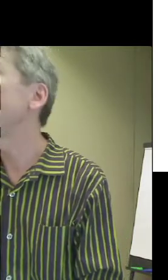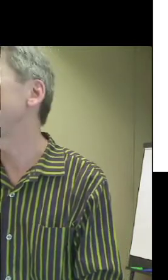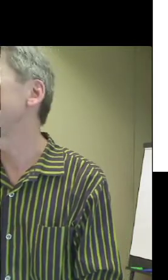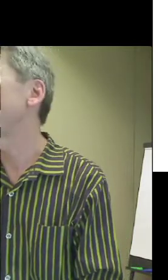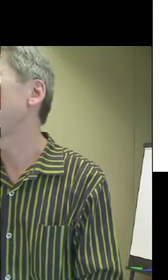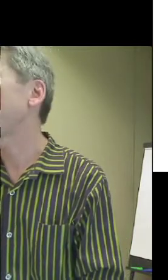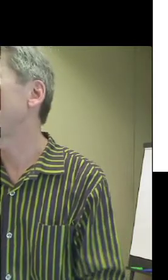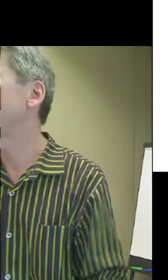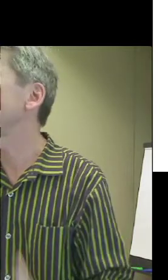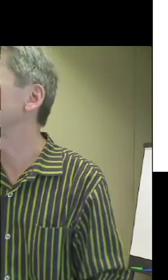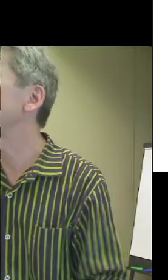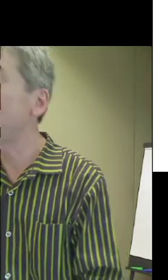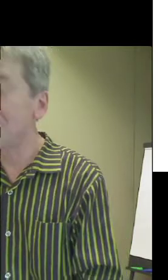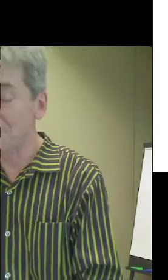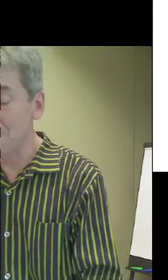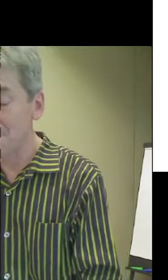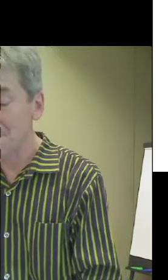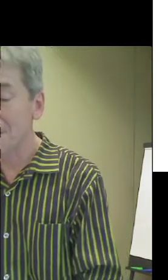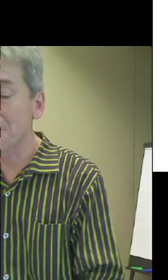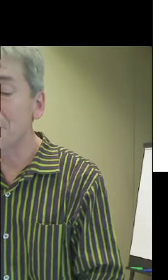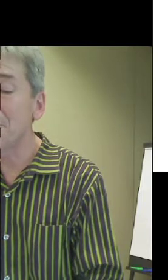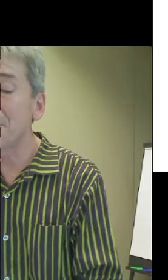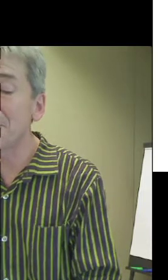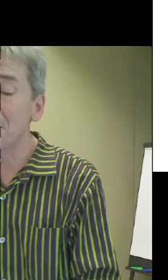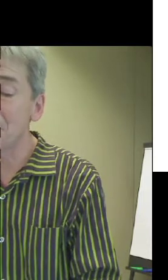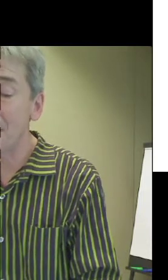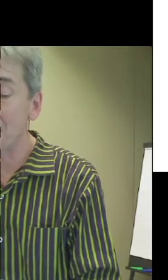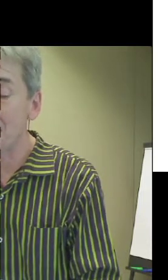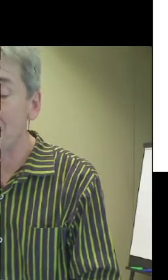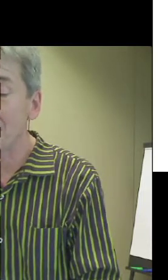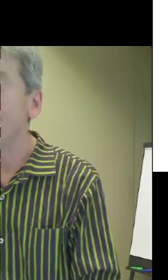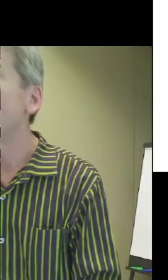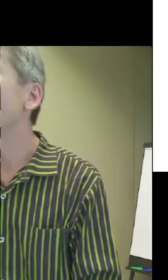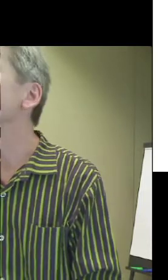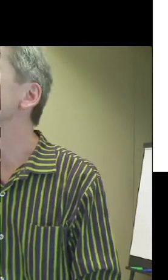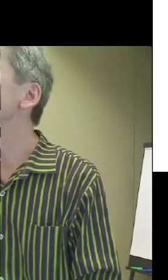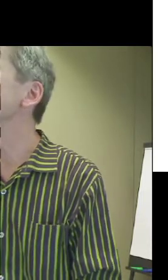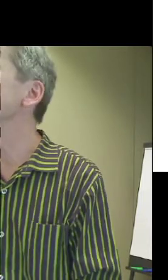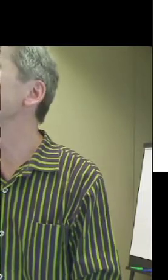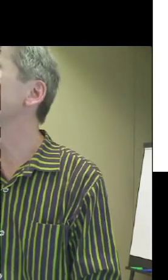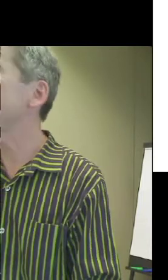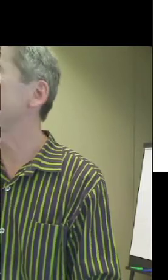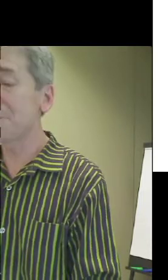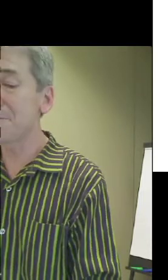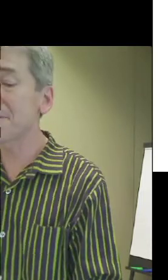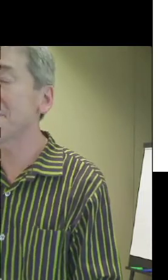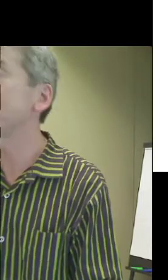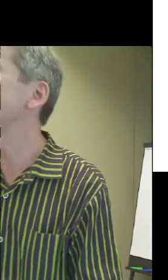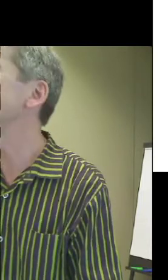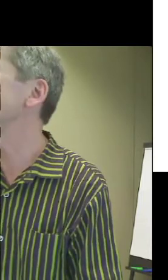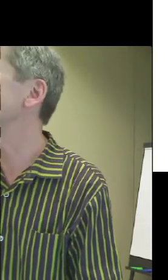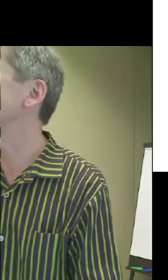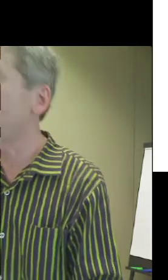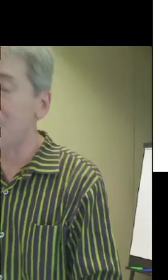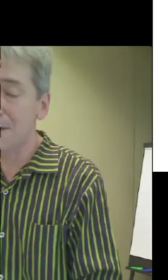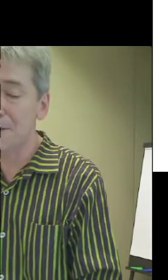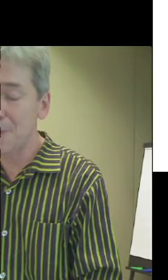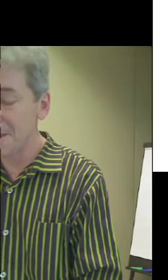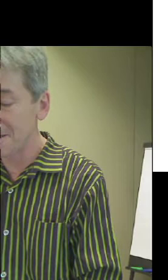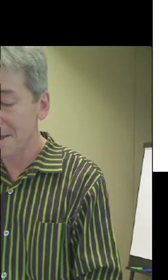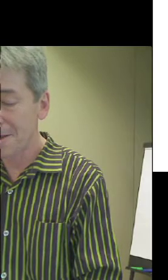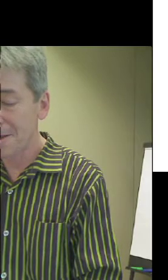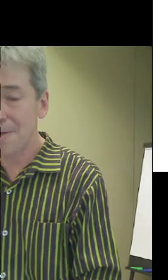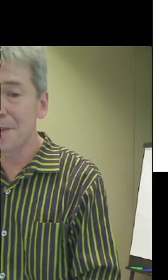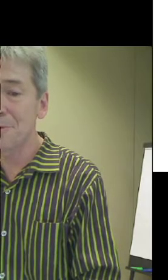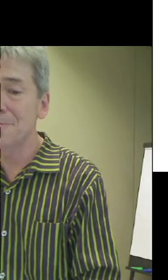come here and can begin to communicate well. And we mustn't forget that user-centeredness is our